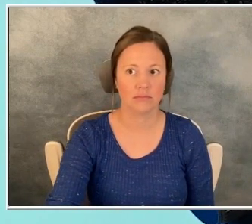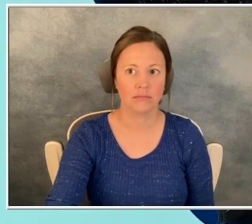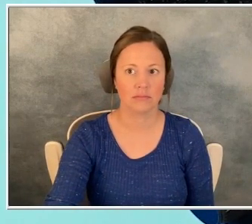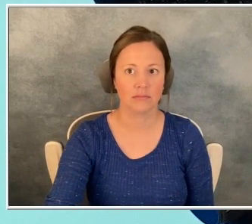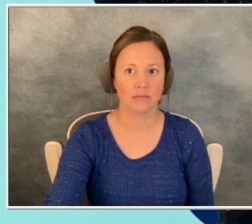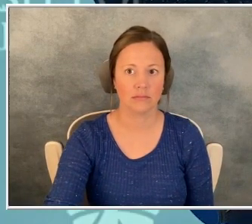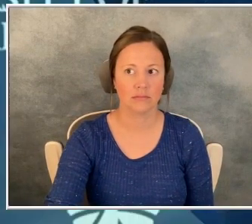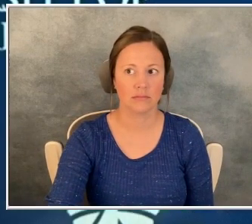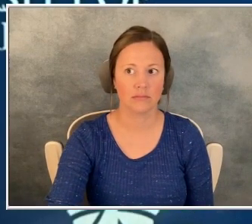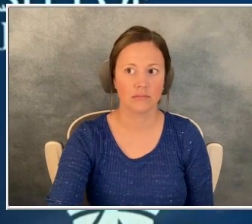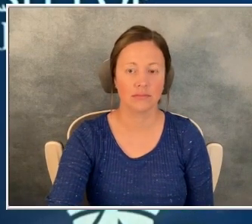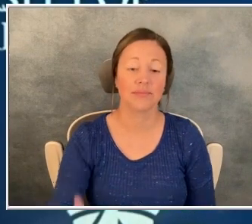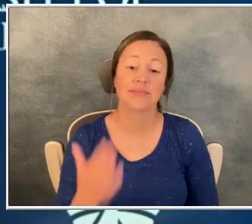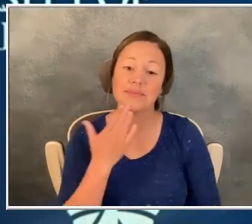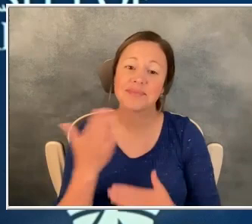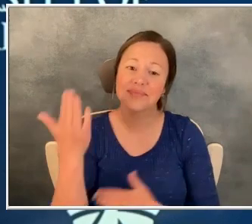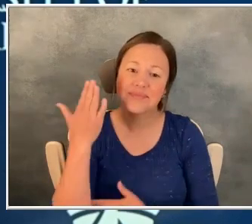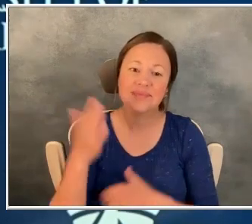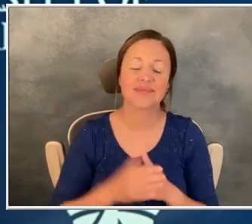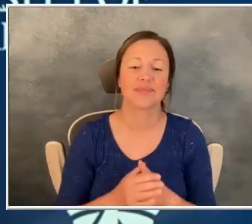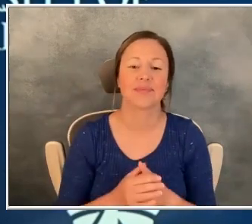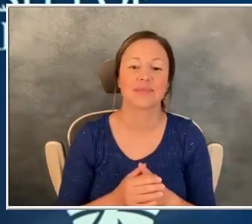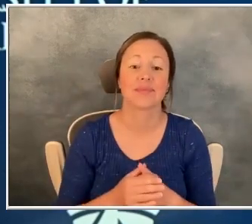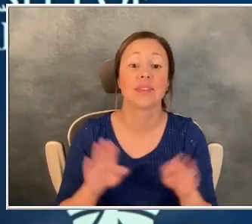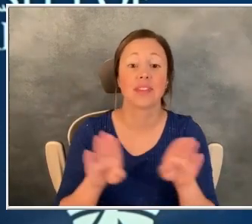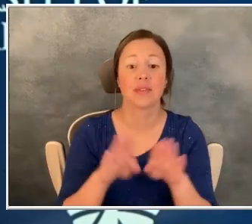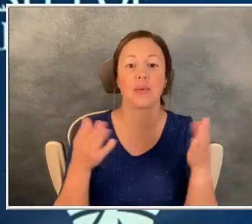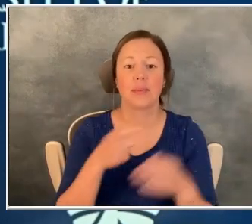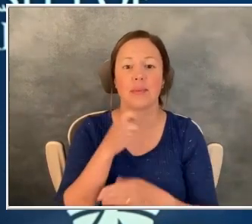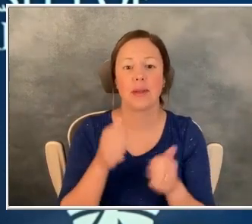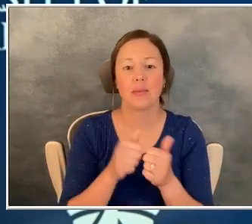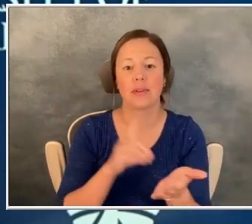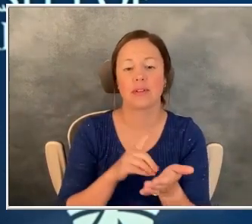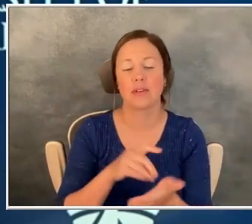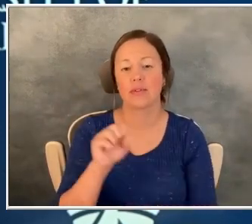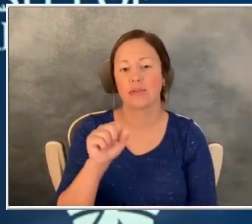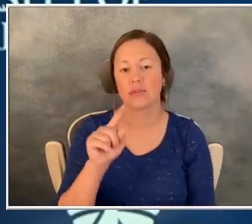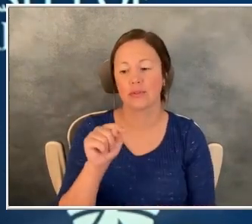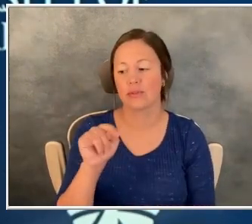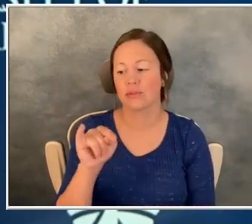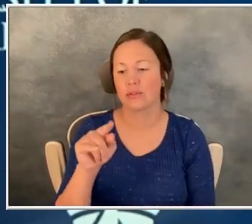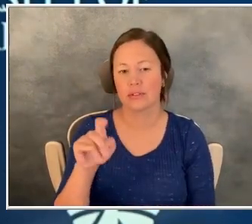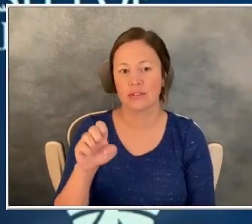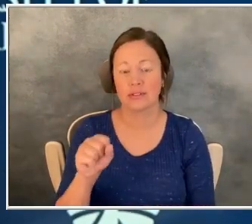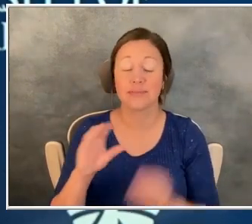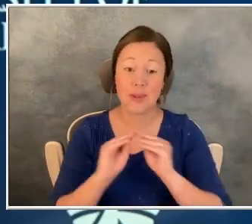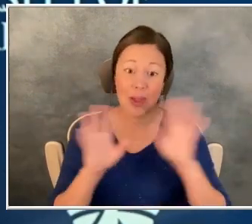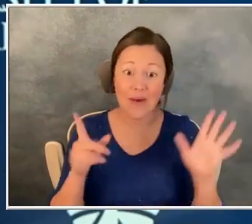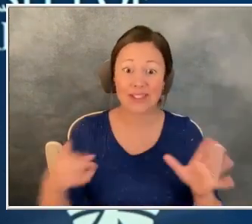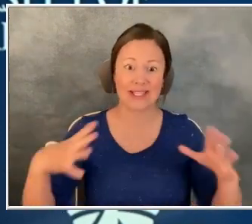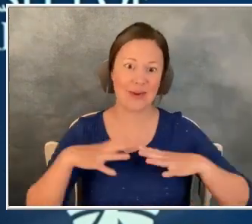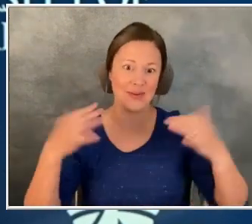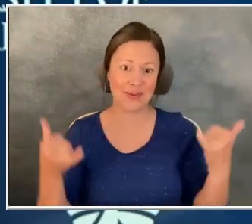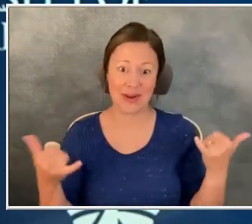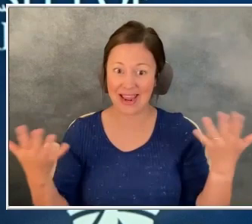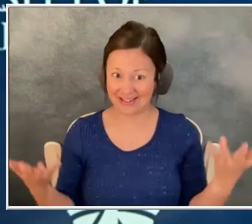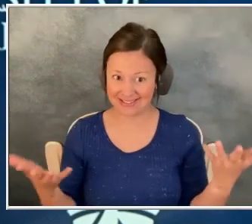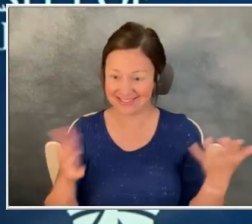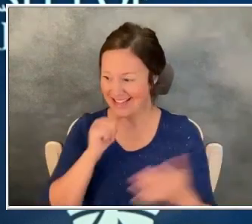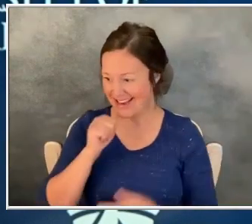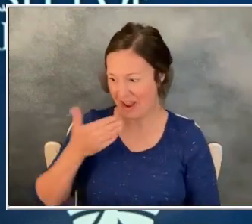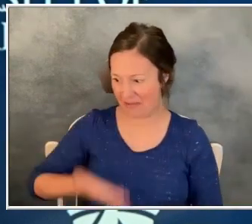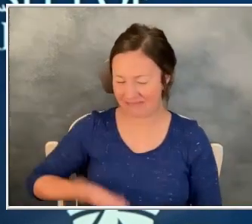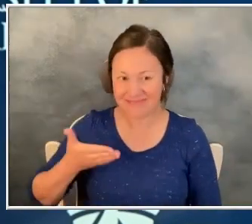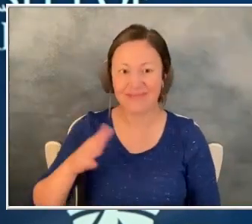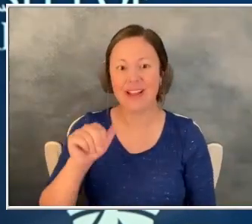Good morning. This is Open Mics with Dr. Stites. Clearly Dr. Stites is off today because I'm not him. I'm Alexis Delcid filling